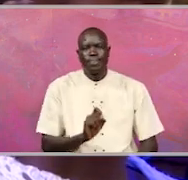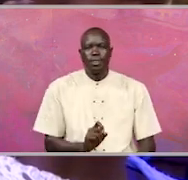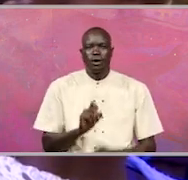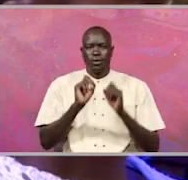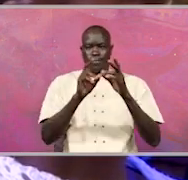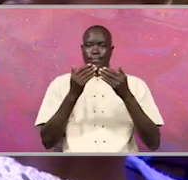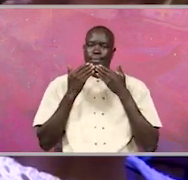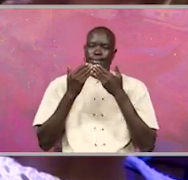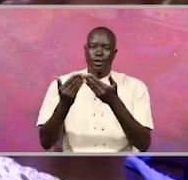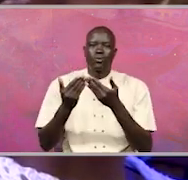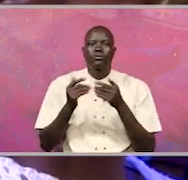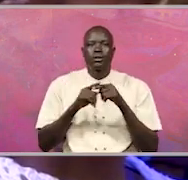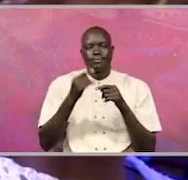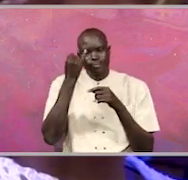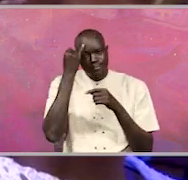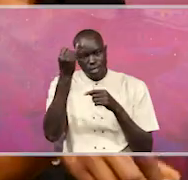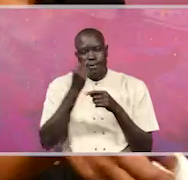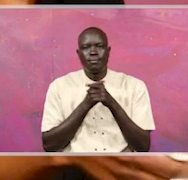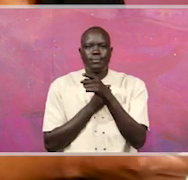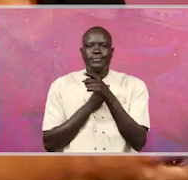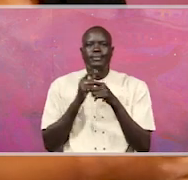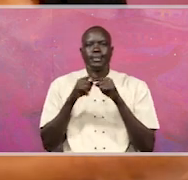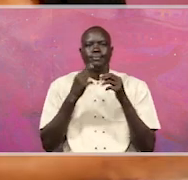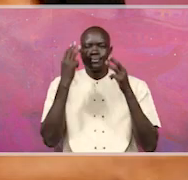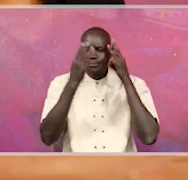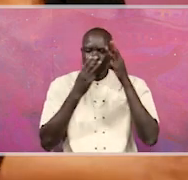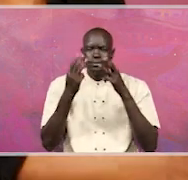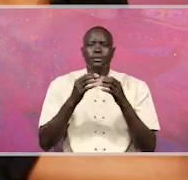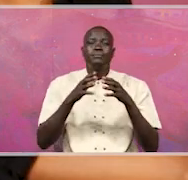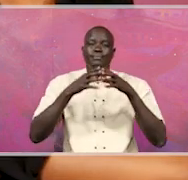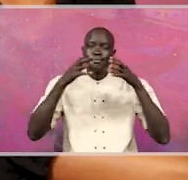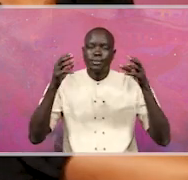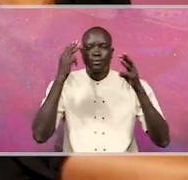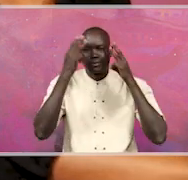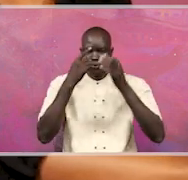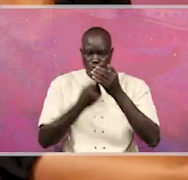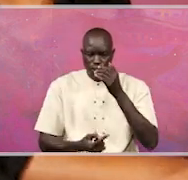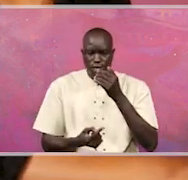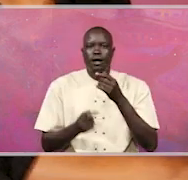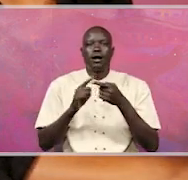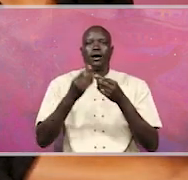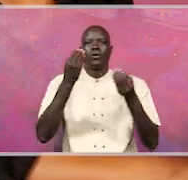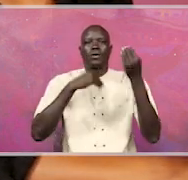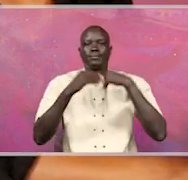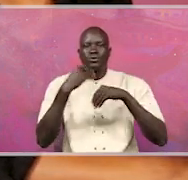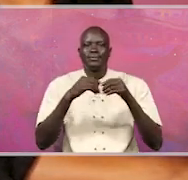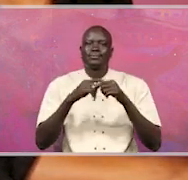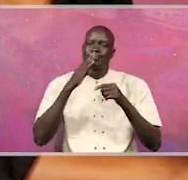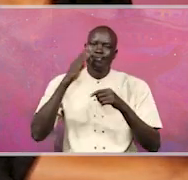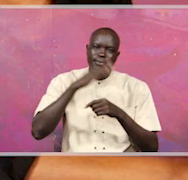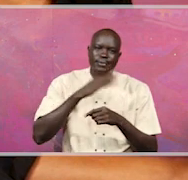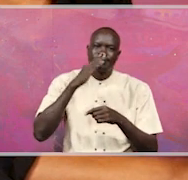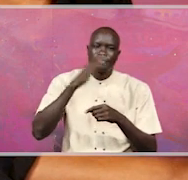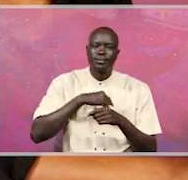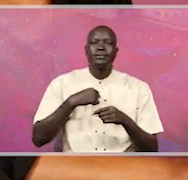Thank you very much for that concern. The biggest concern is not that the corruption is getting worse. It